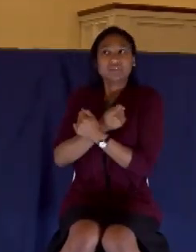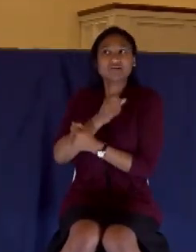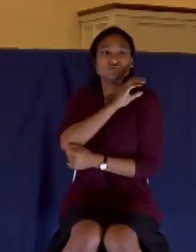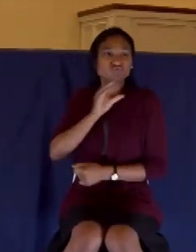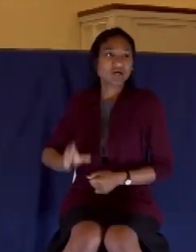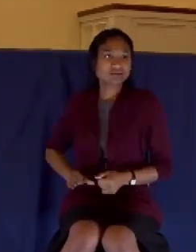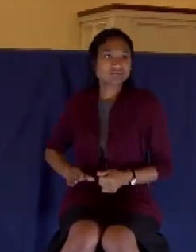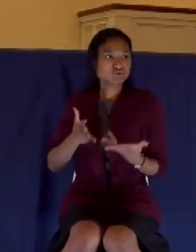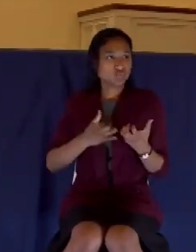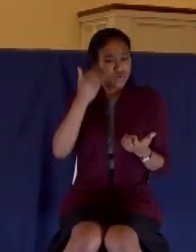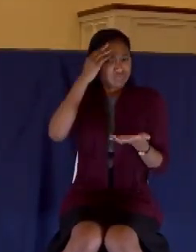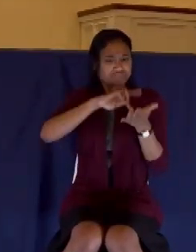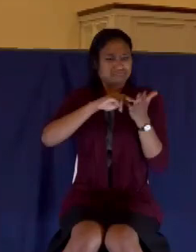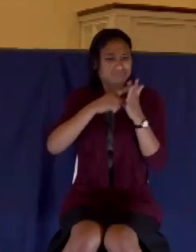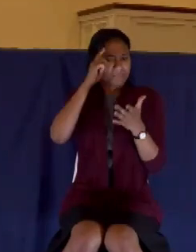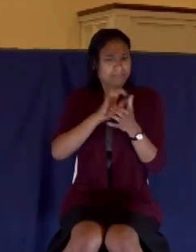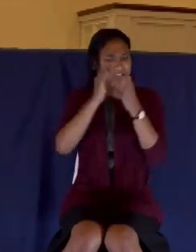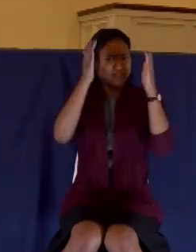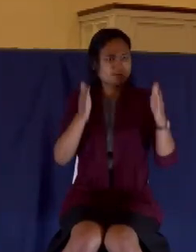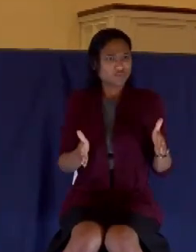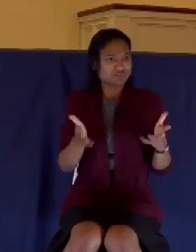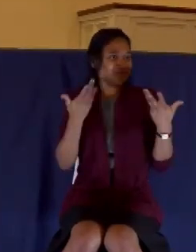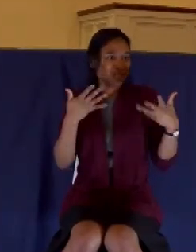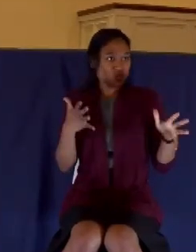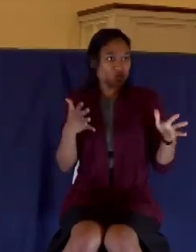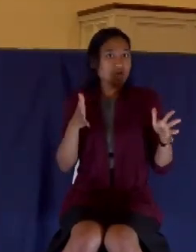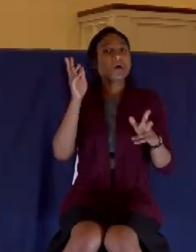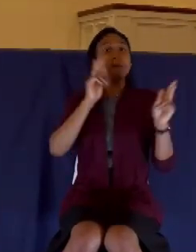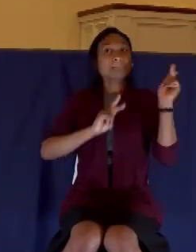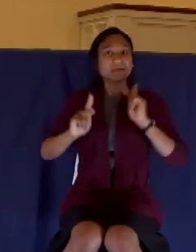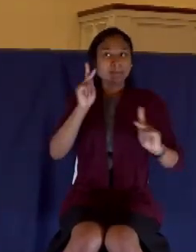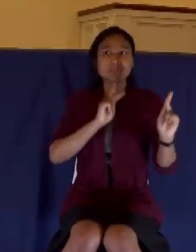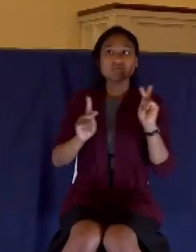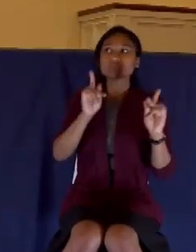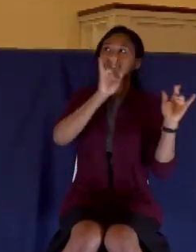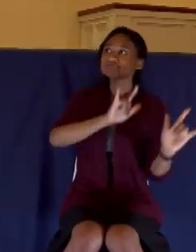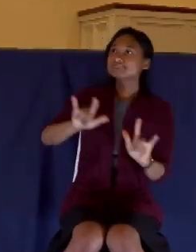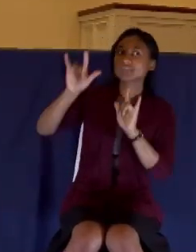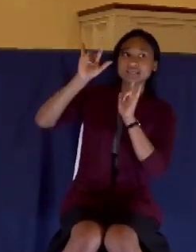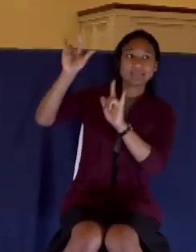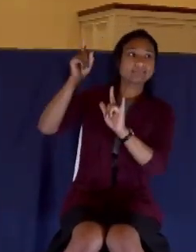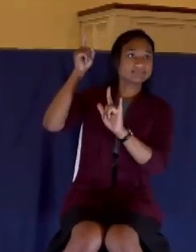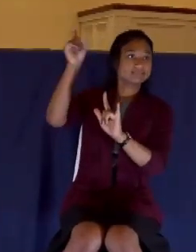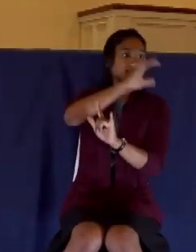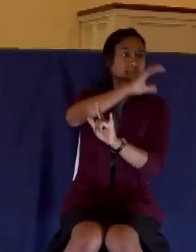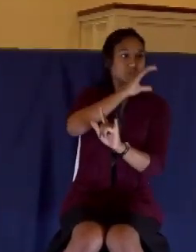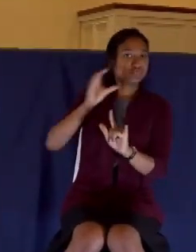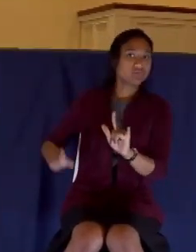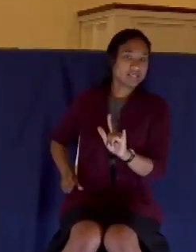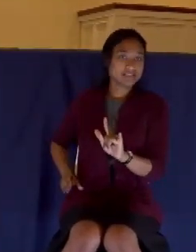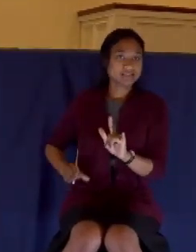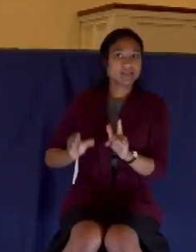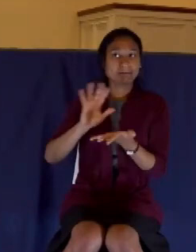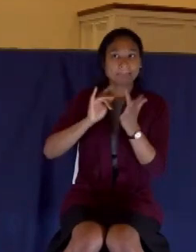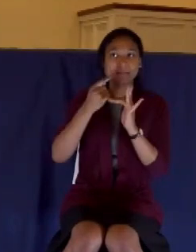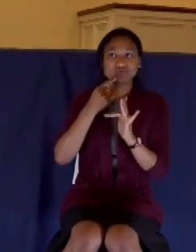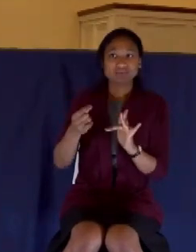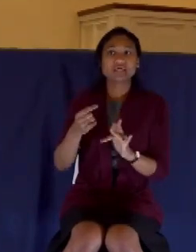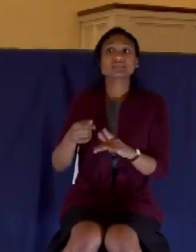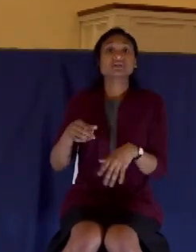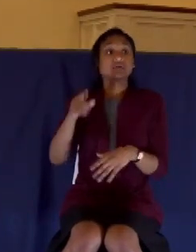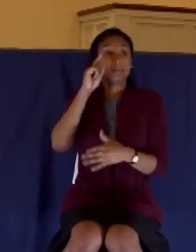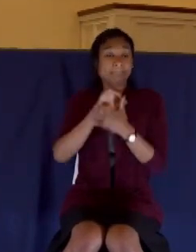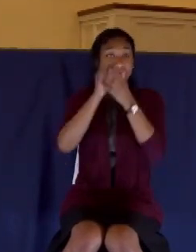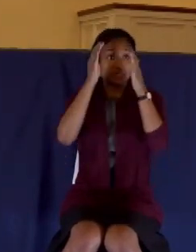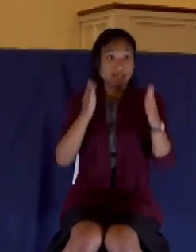believer is, that's it. Yet the Bible characterizes true believers as simply those that, as I've said before, see the